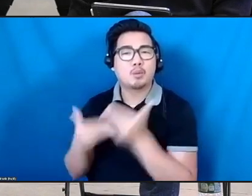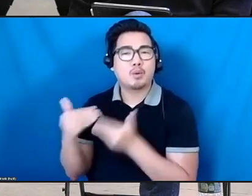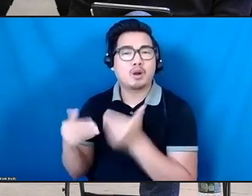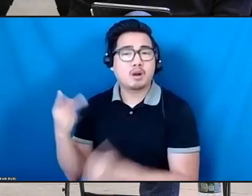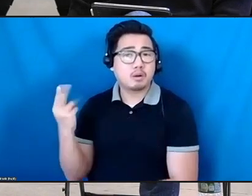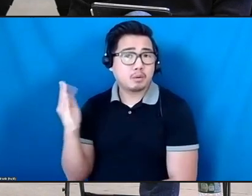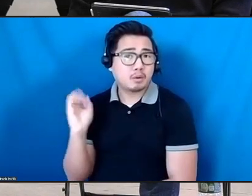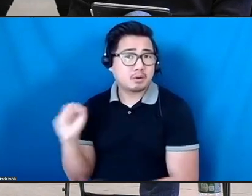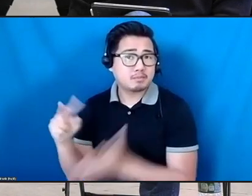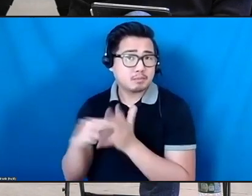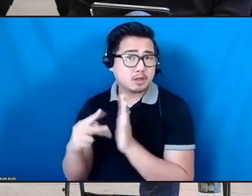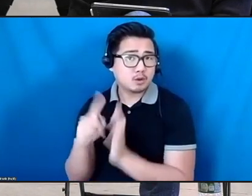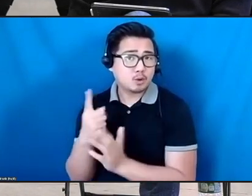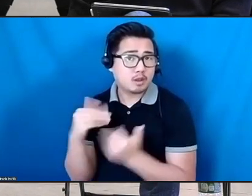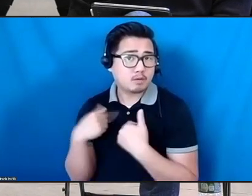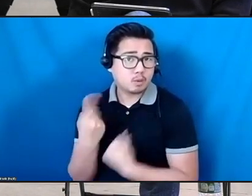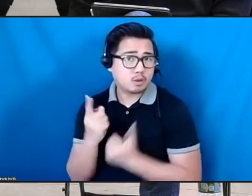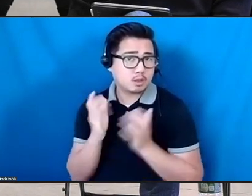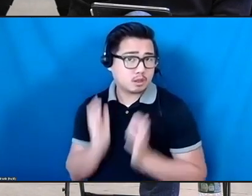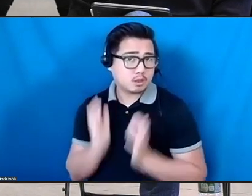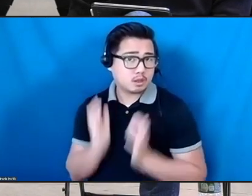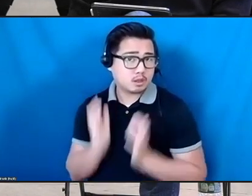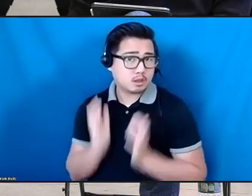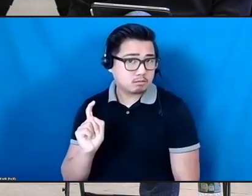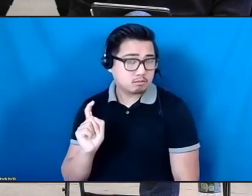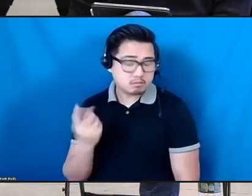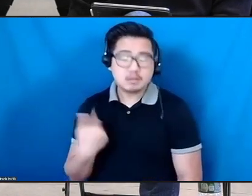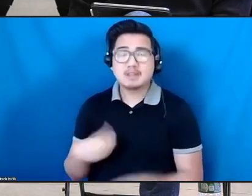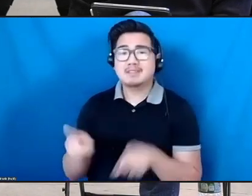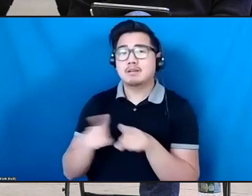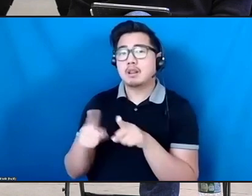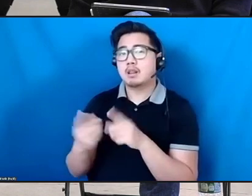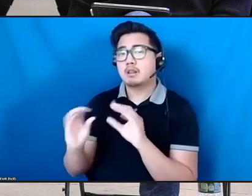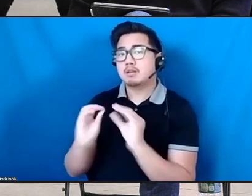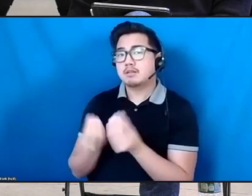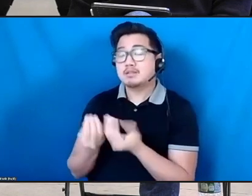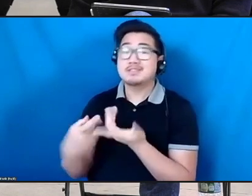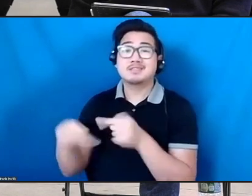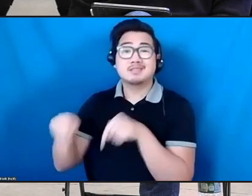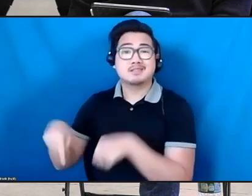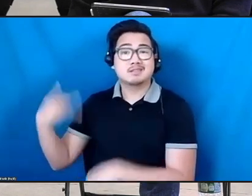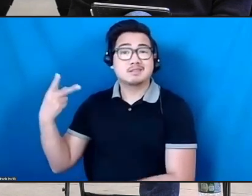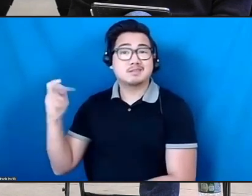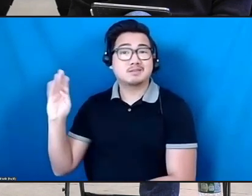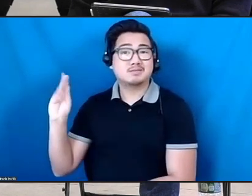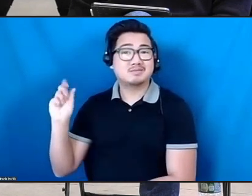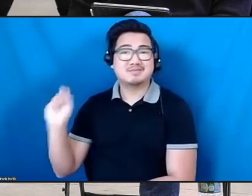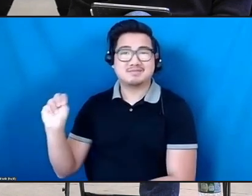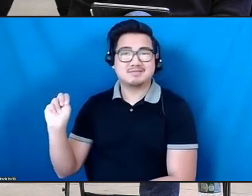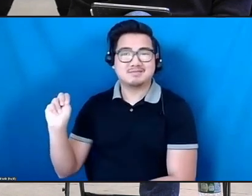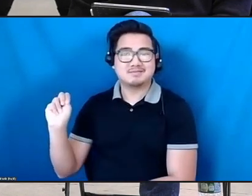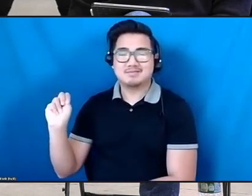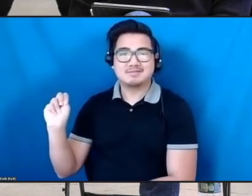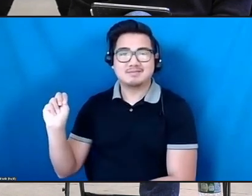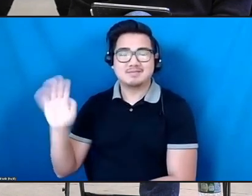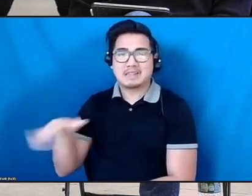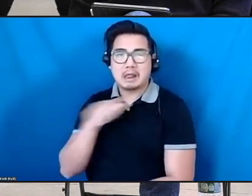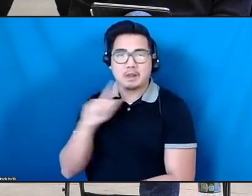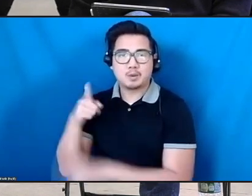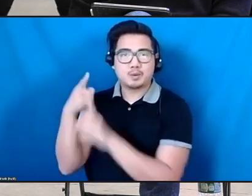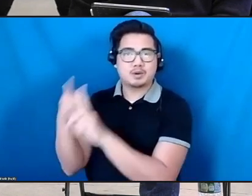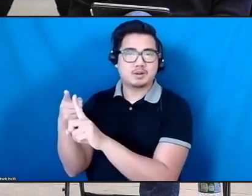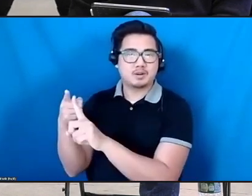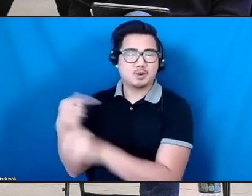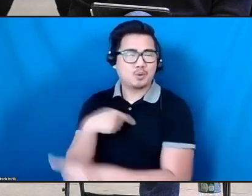client? Right? And as an organization and the Pearlman, like that, that is not our remit and the mission. And so we have to go like,